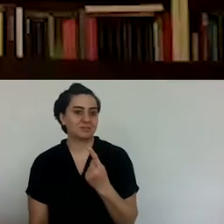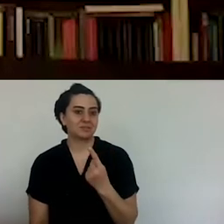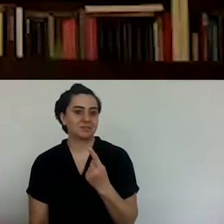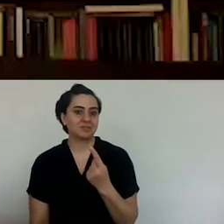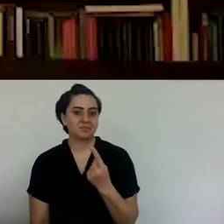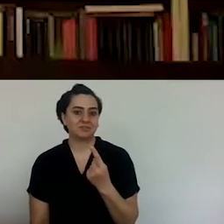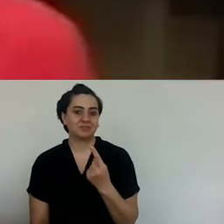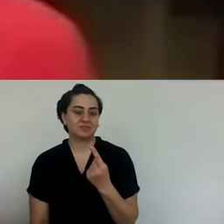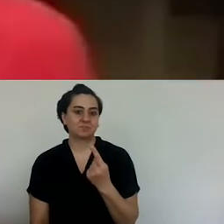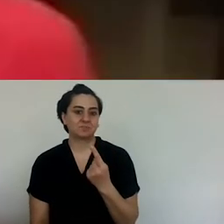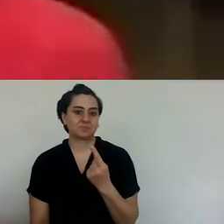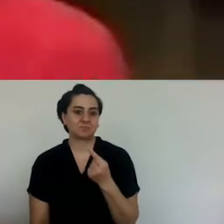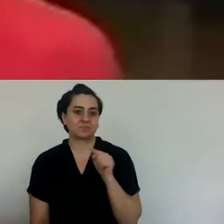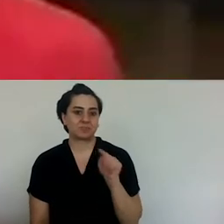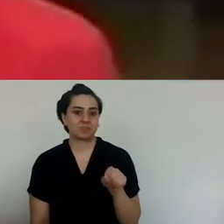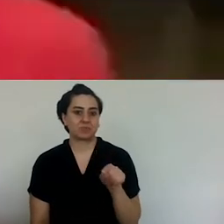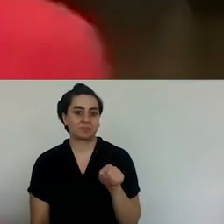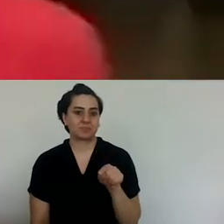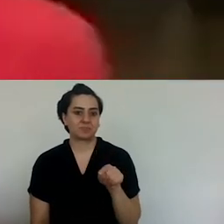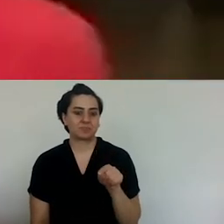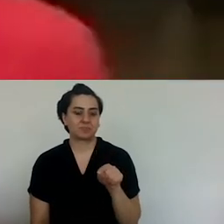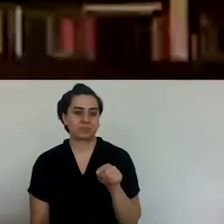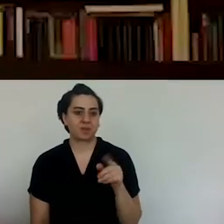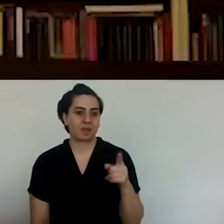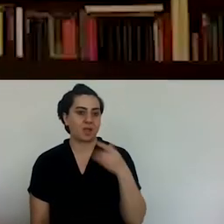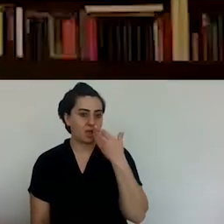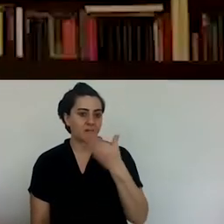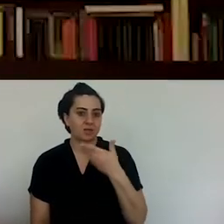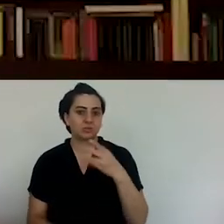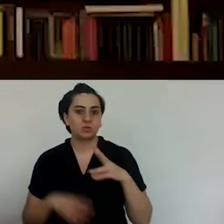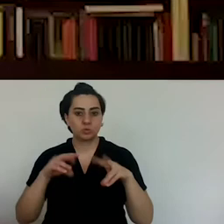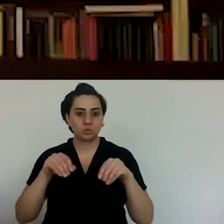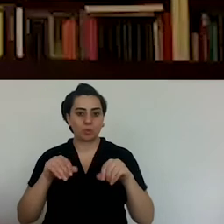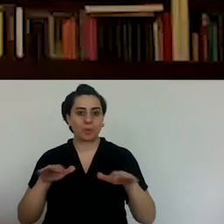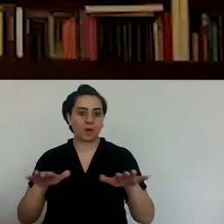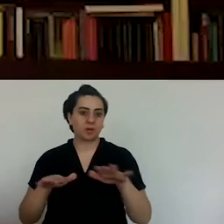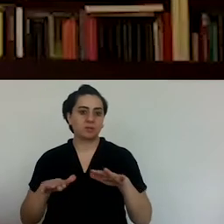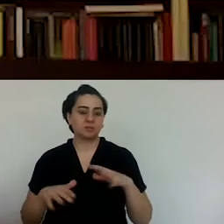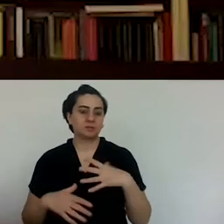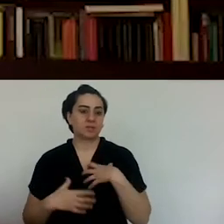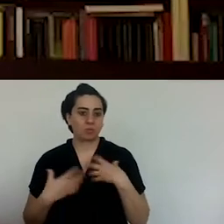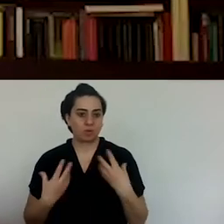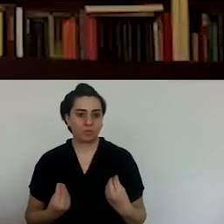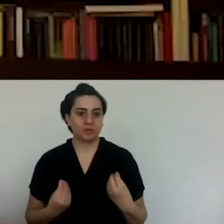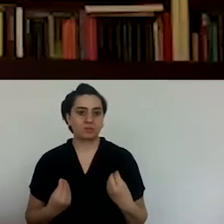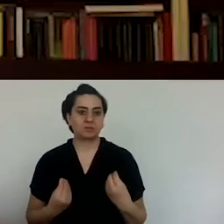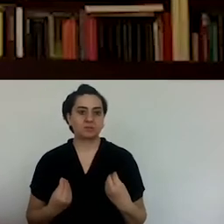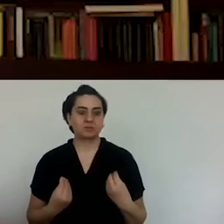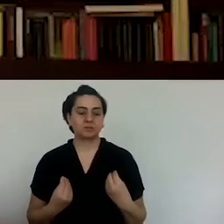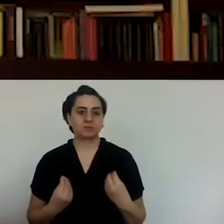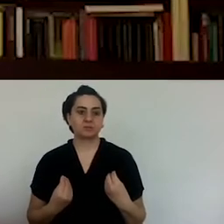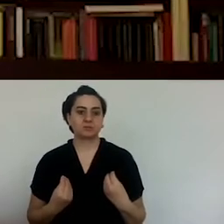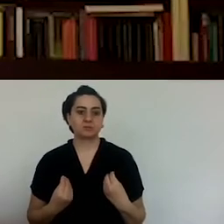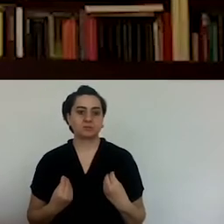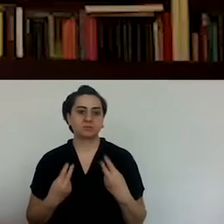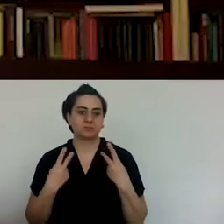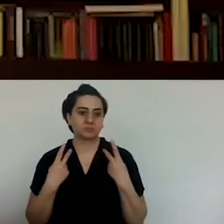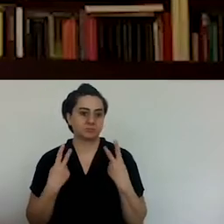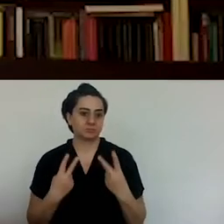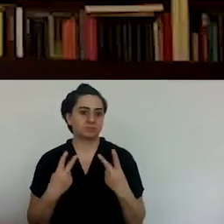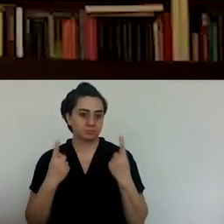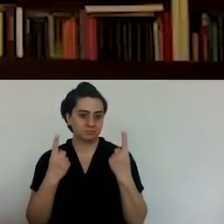What you're saying is really important, so all these regions, all these possessions